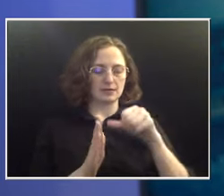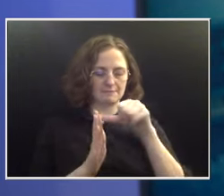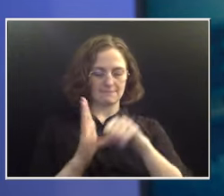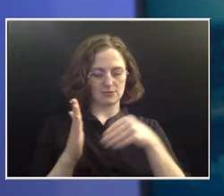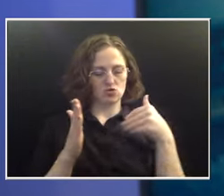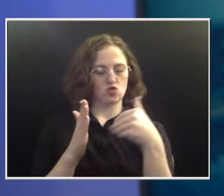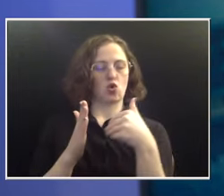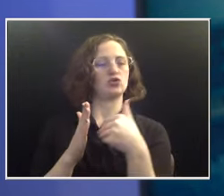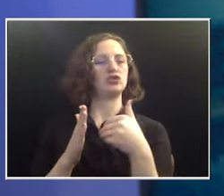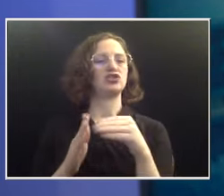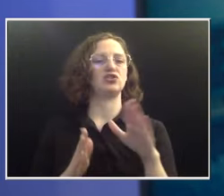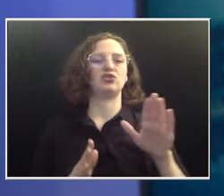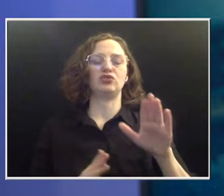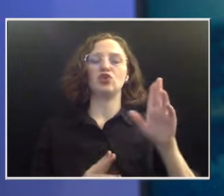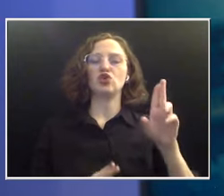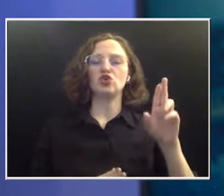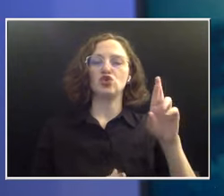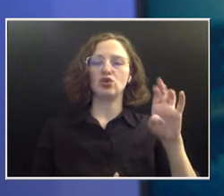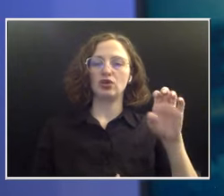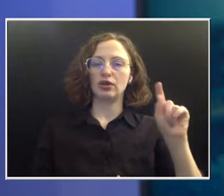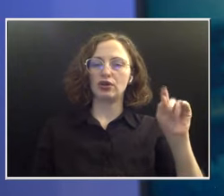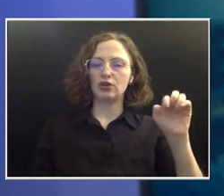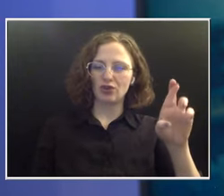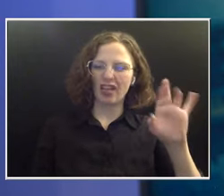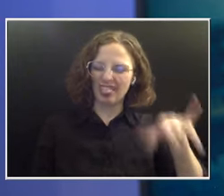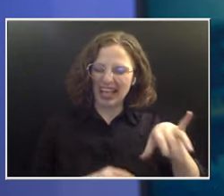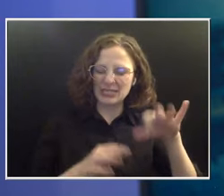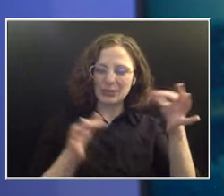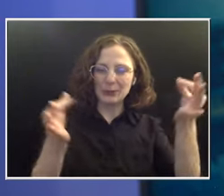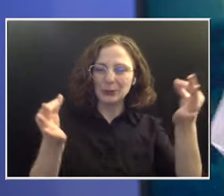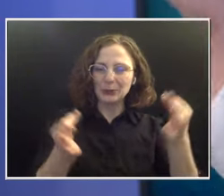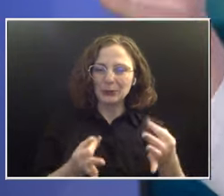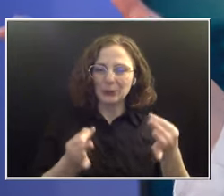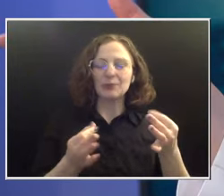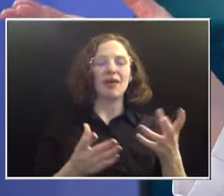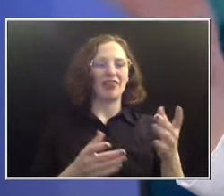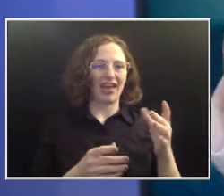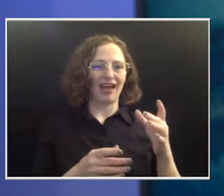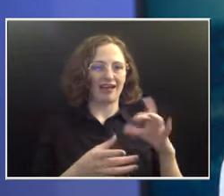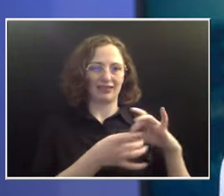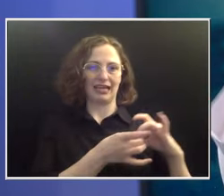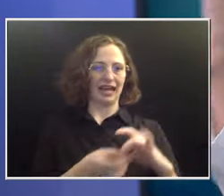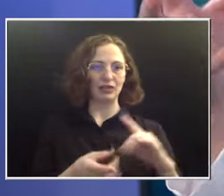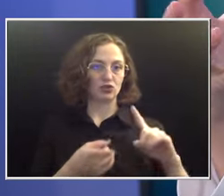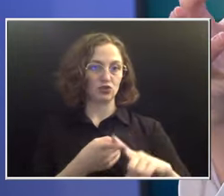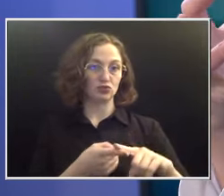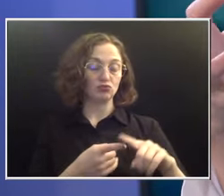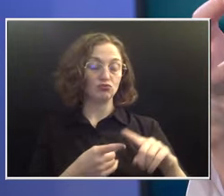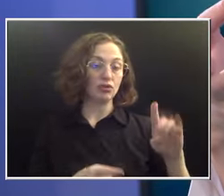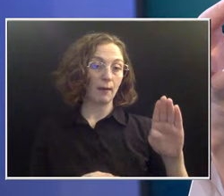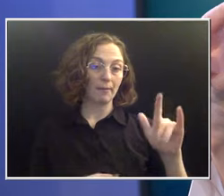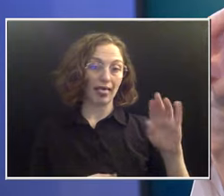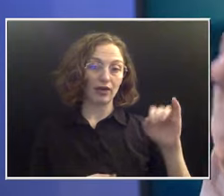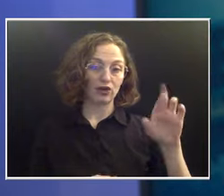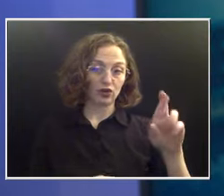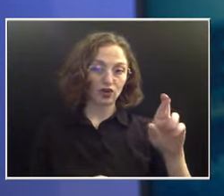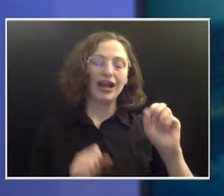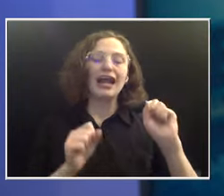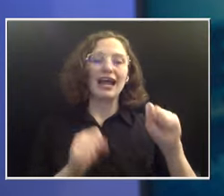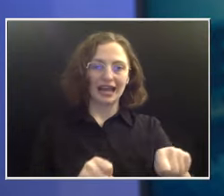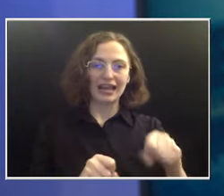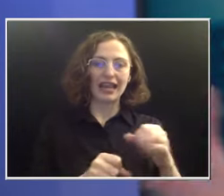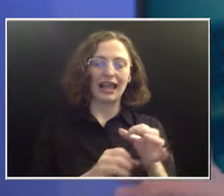if that tissue gets thinned out, that can, like, open up and cause a fistula, which is what she had, and leak urine into the abdomen.